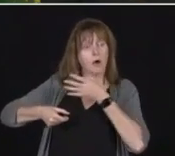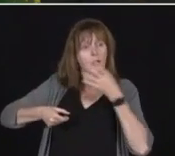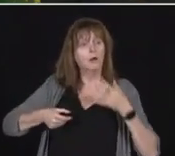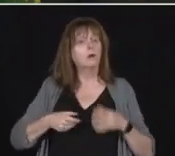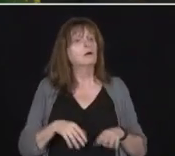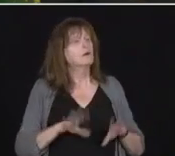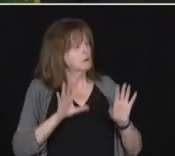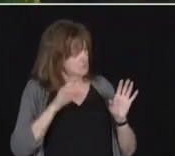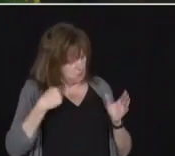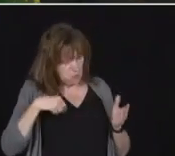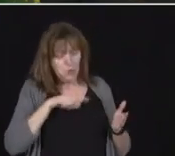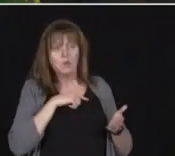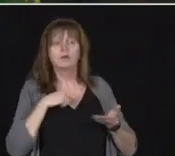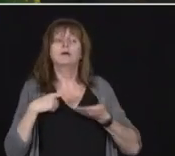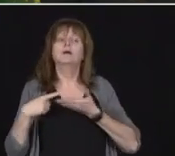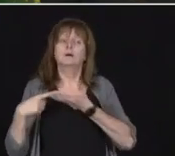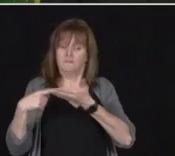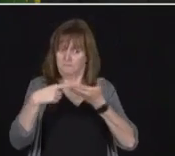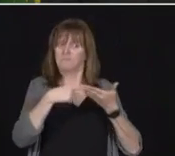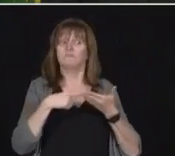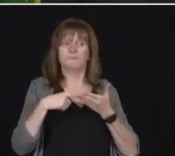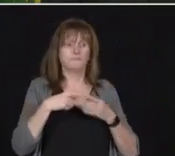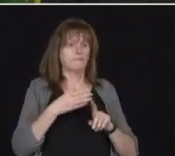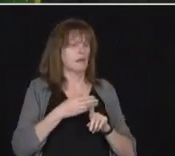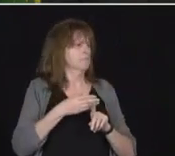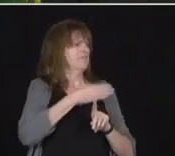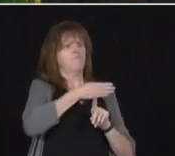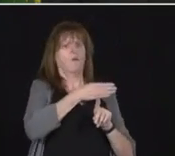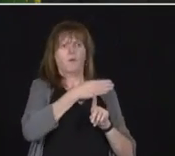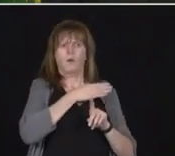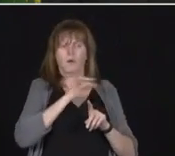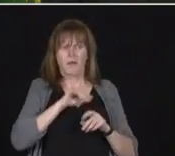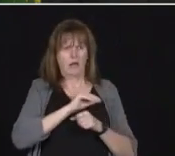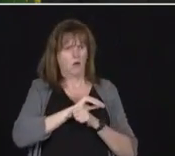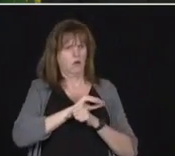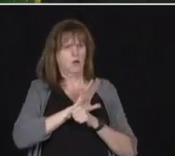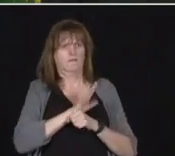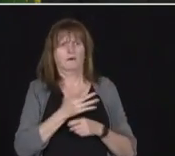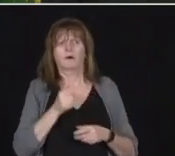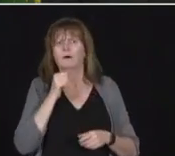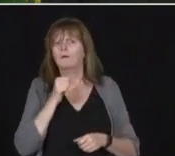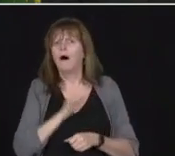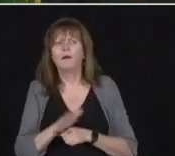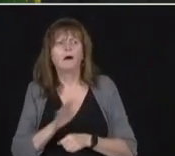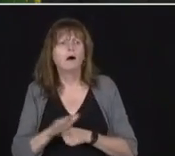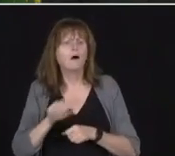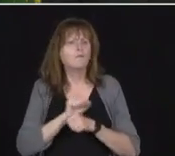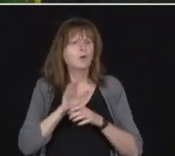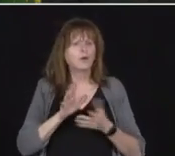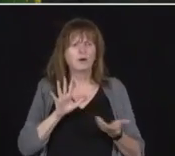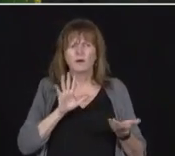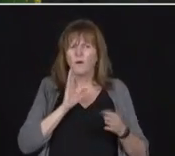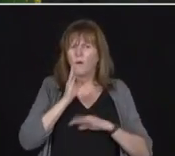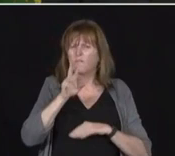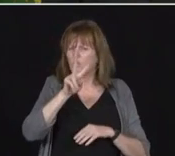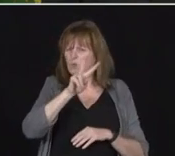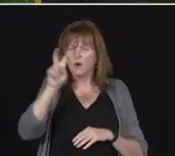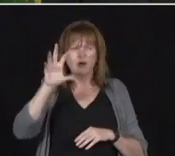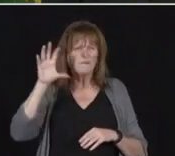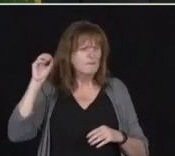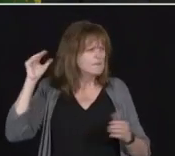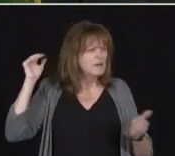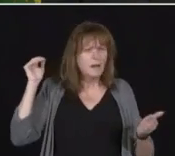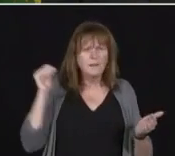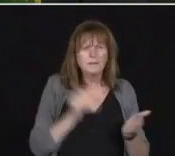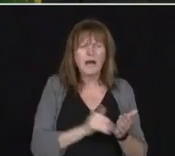before this pandemic we were short just in Ontario, over 250,000 workers to fill positions